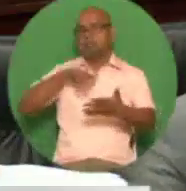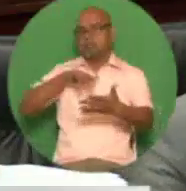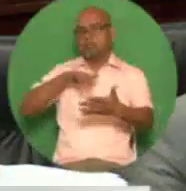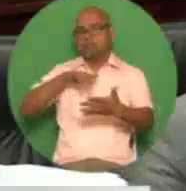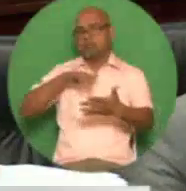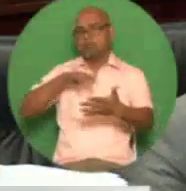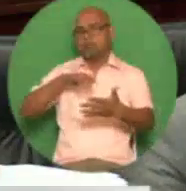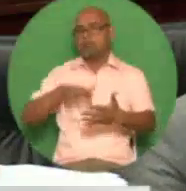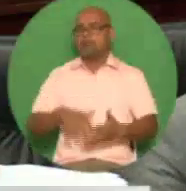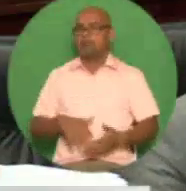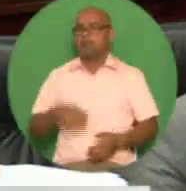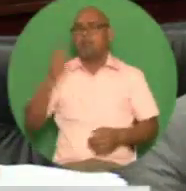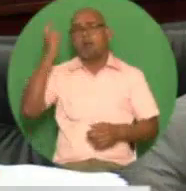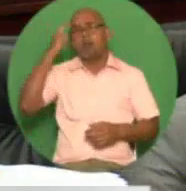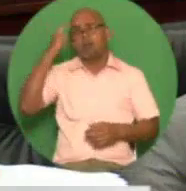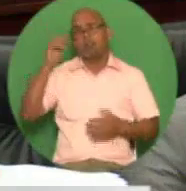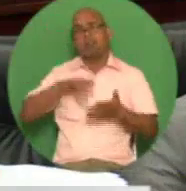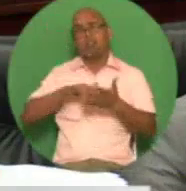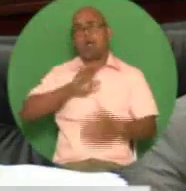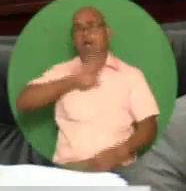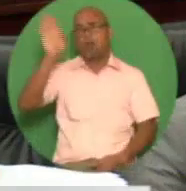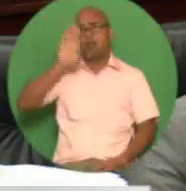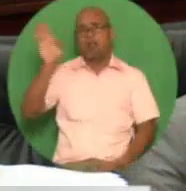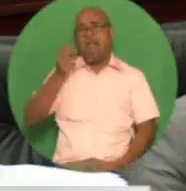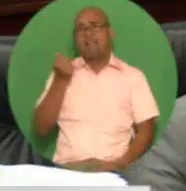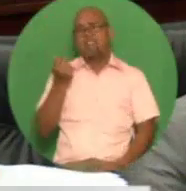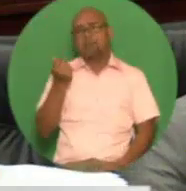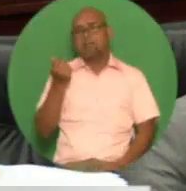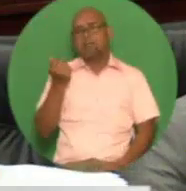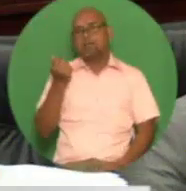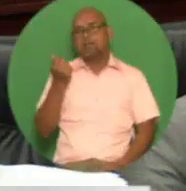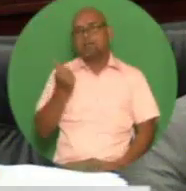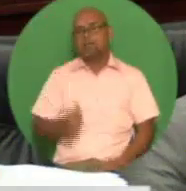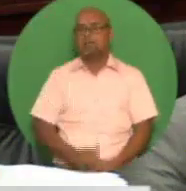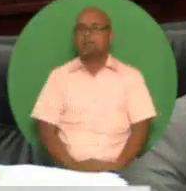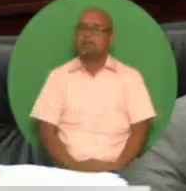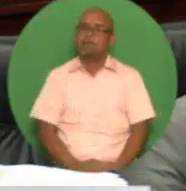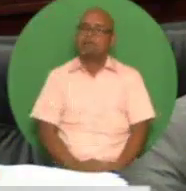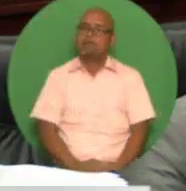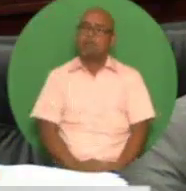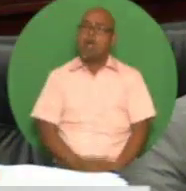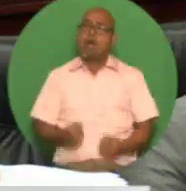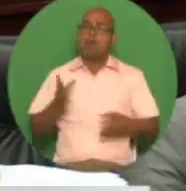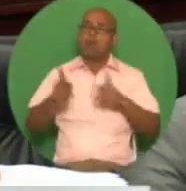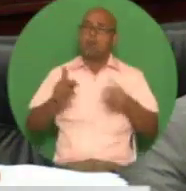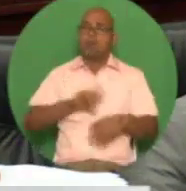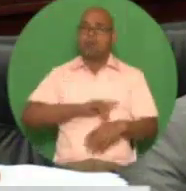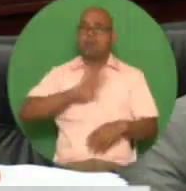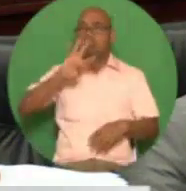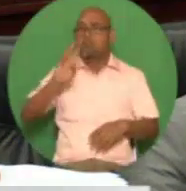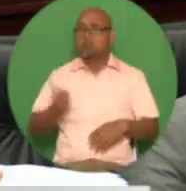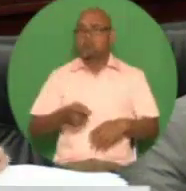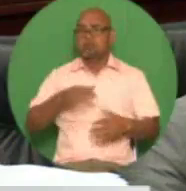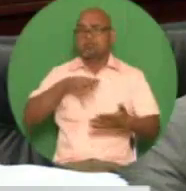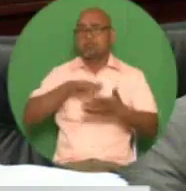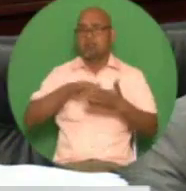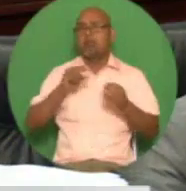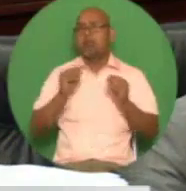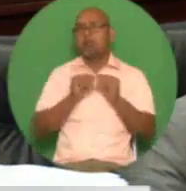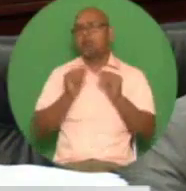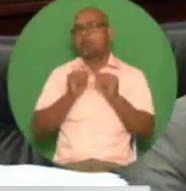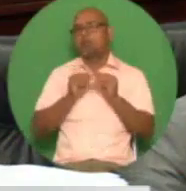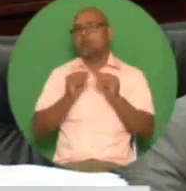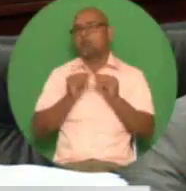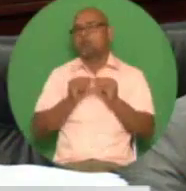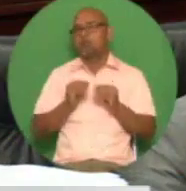prohibitive cost of overseas education this measure will benefit approximately 4 000 persons and will involve an additional cost of